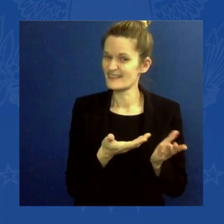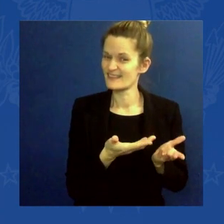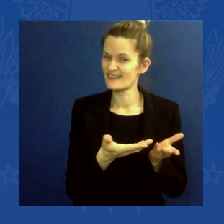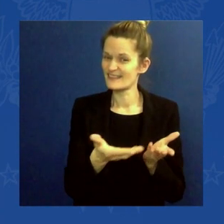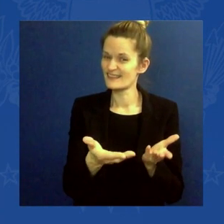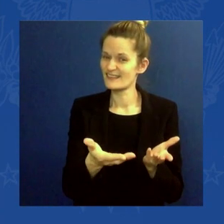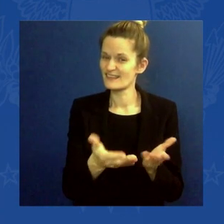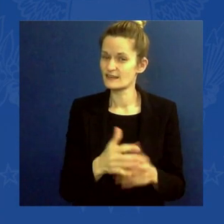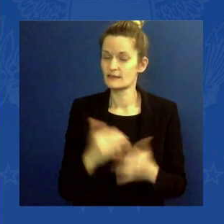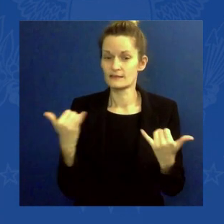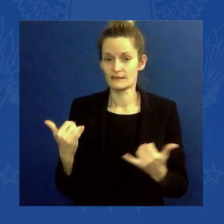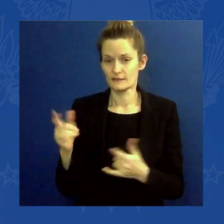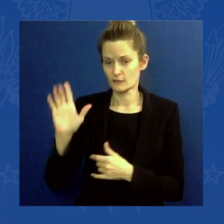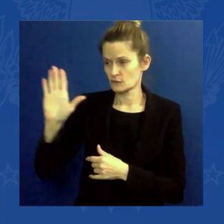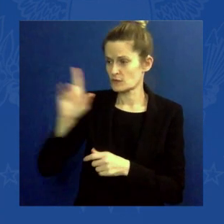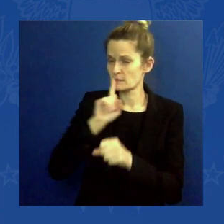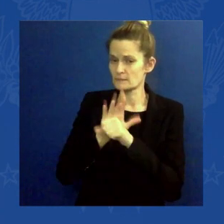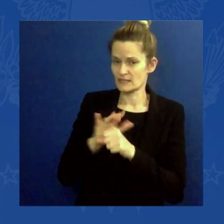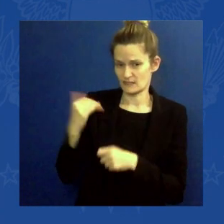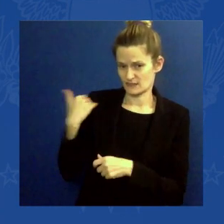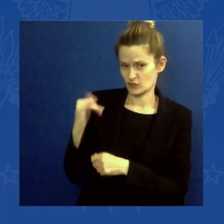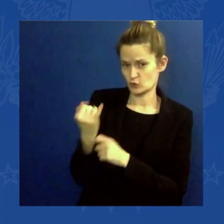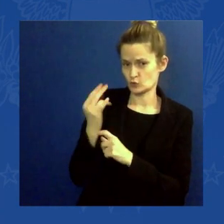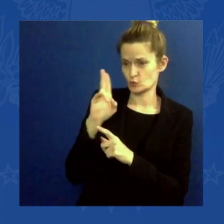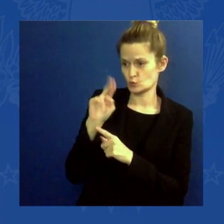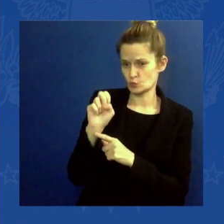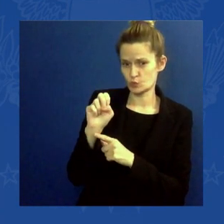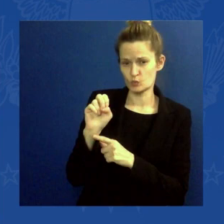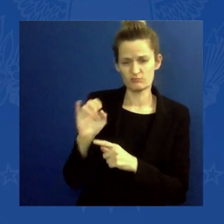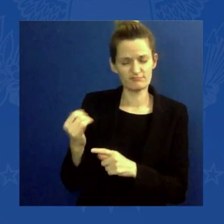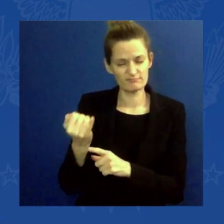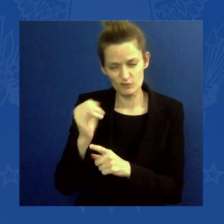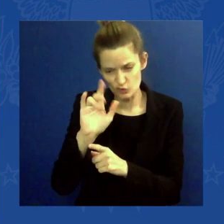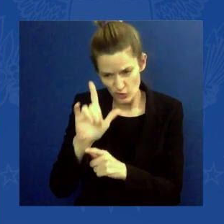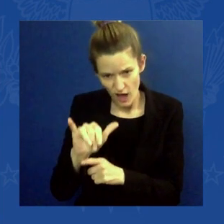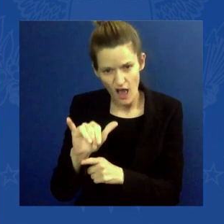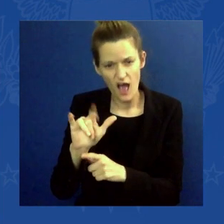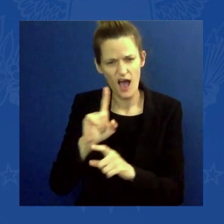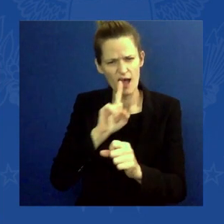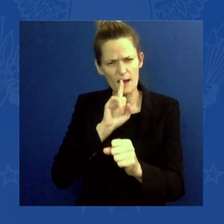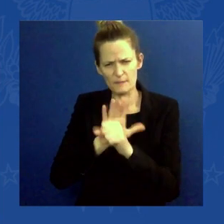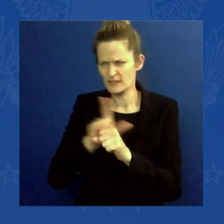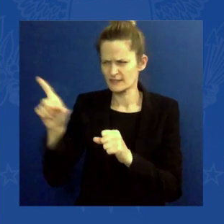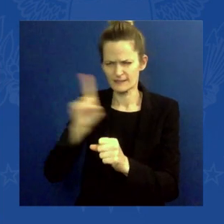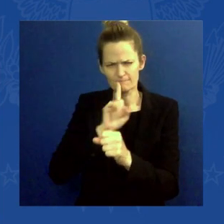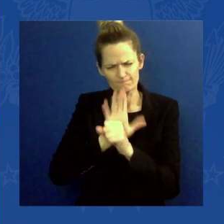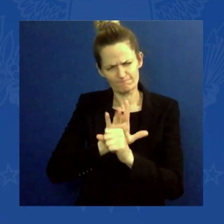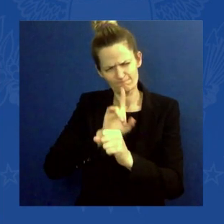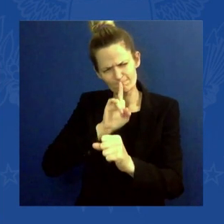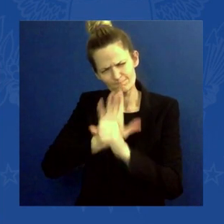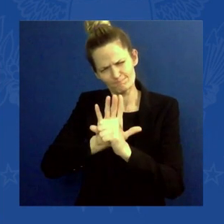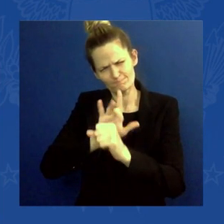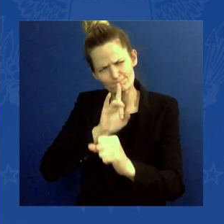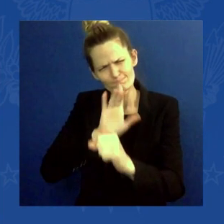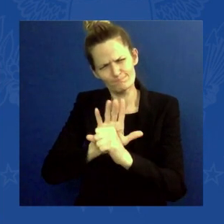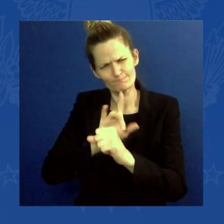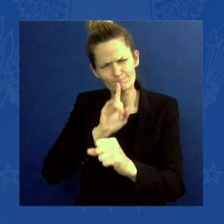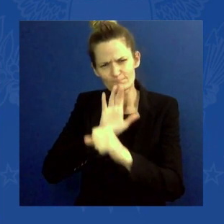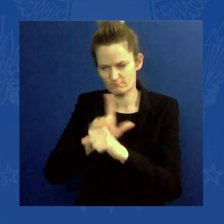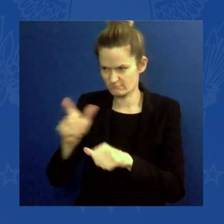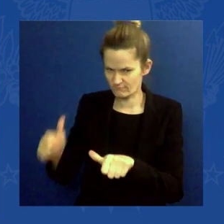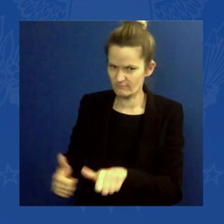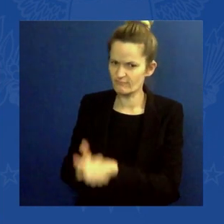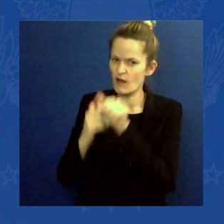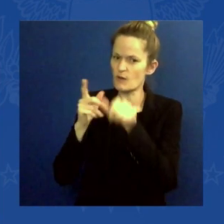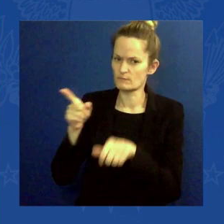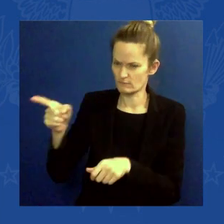commitments he made in July, the promises that he made to follow up, he delivered on. We